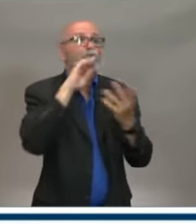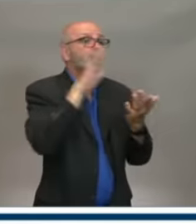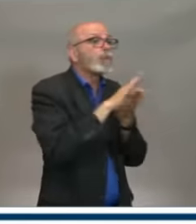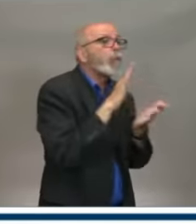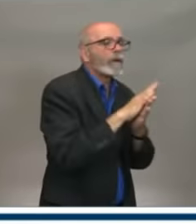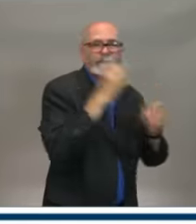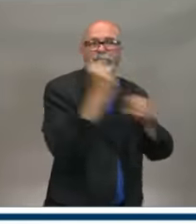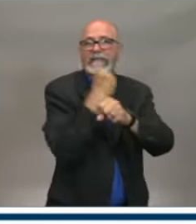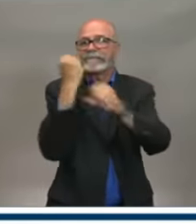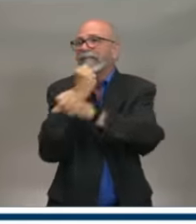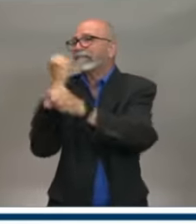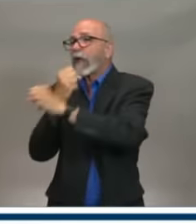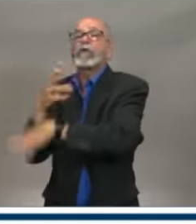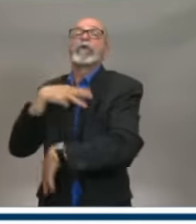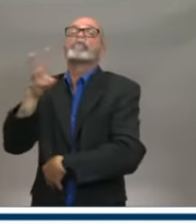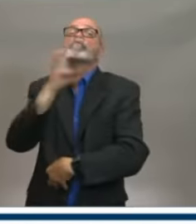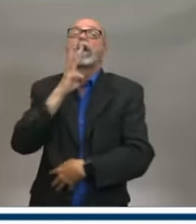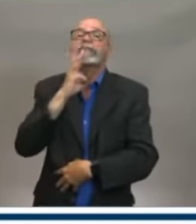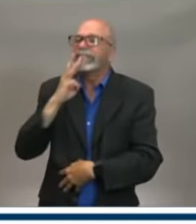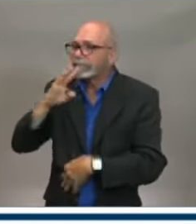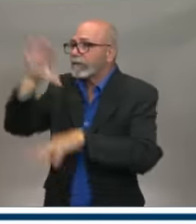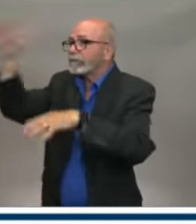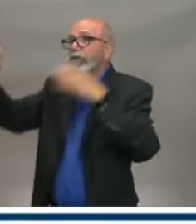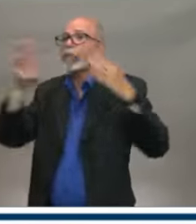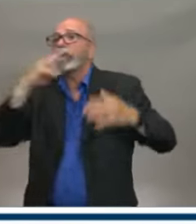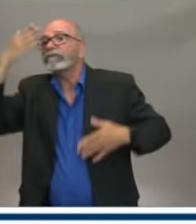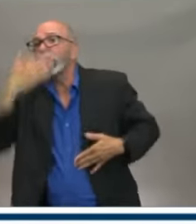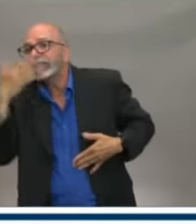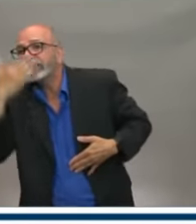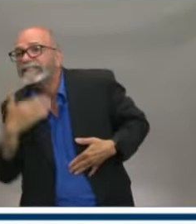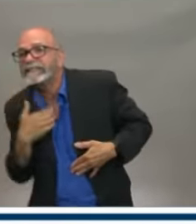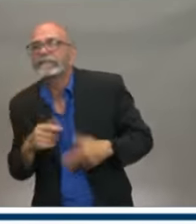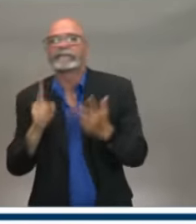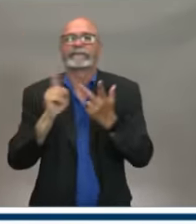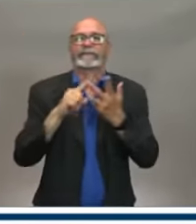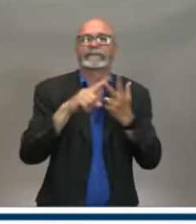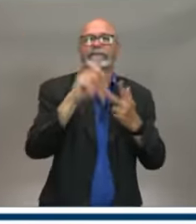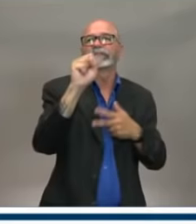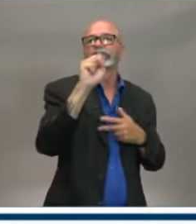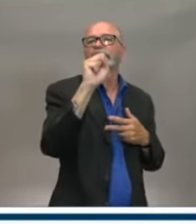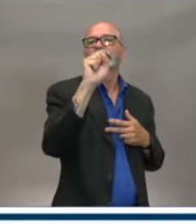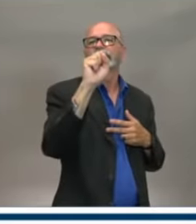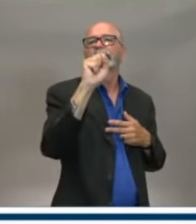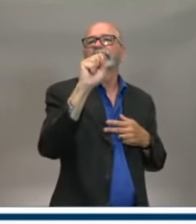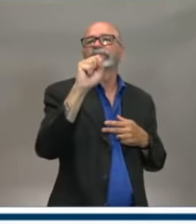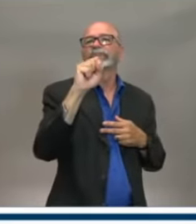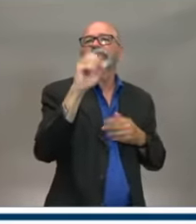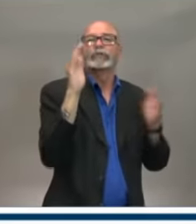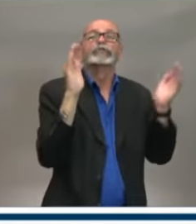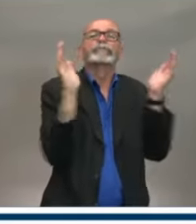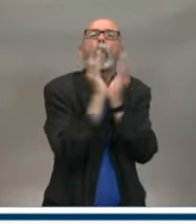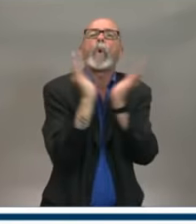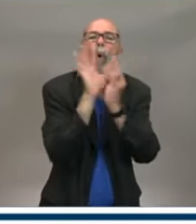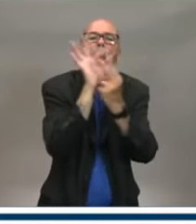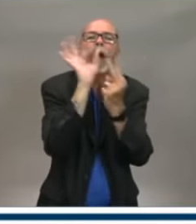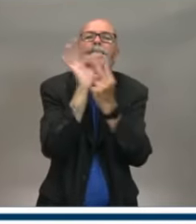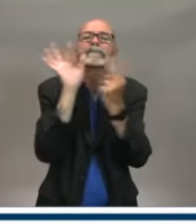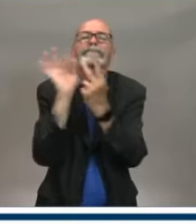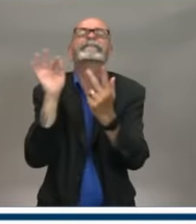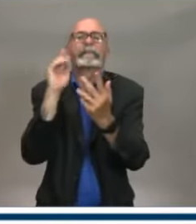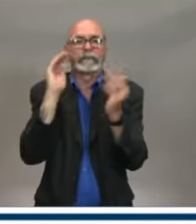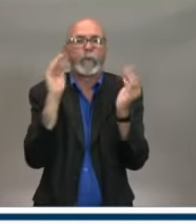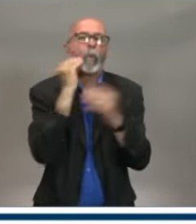and provincial museum upgrades. These projects will support small and medium-sized